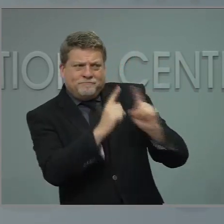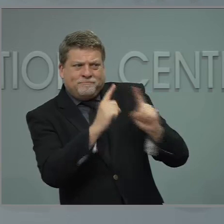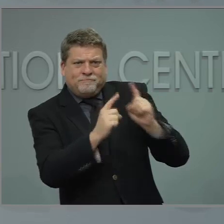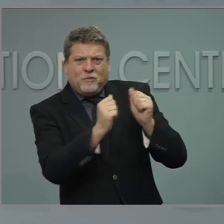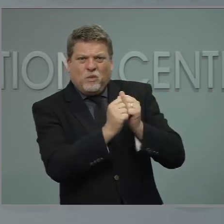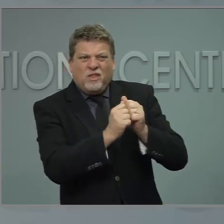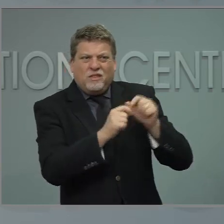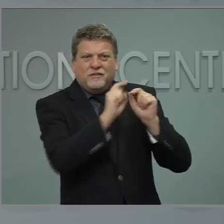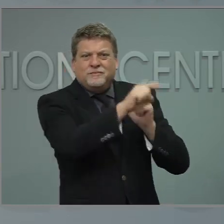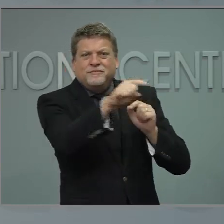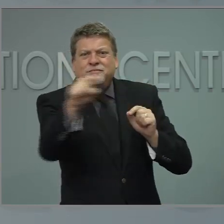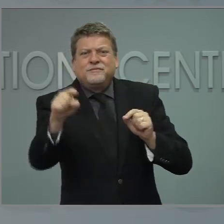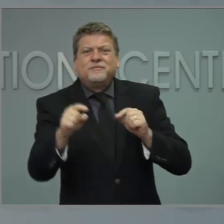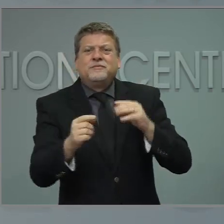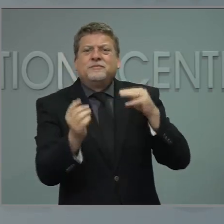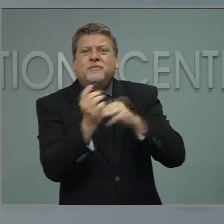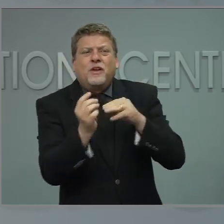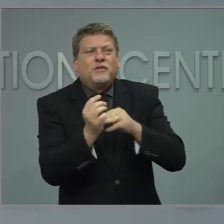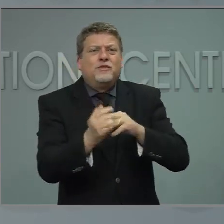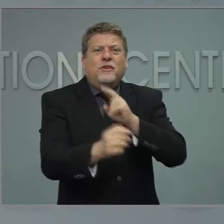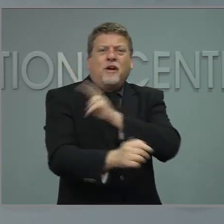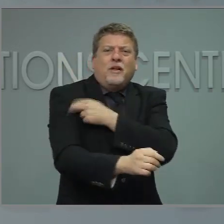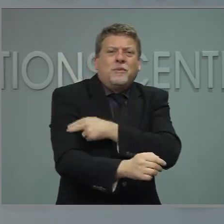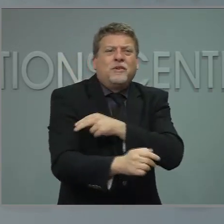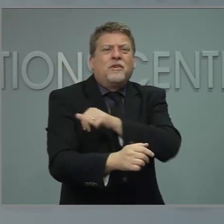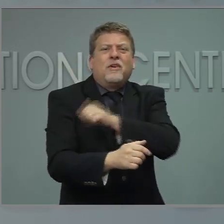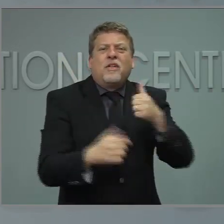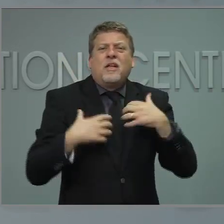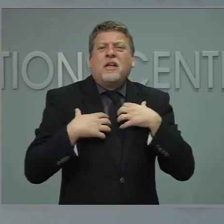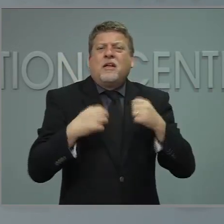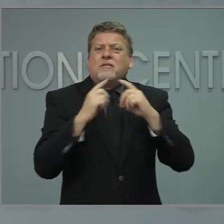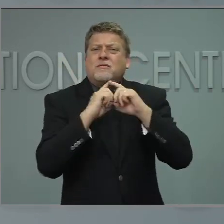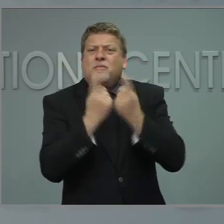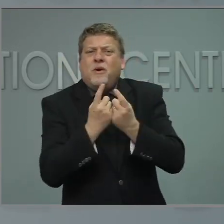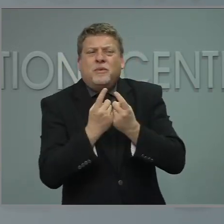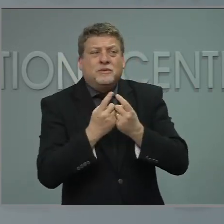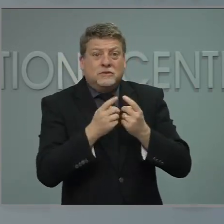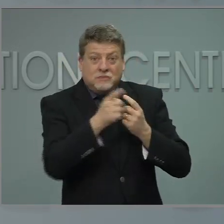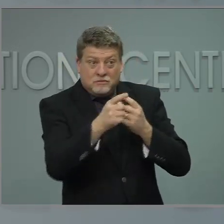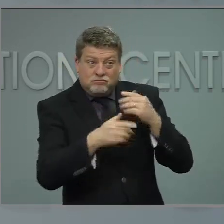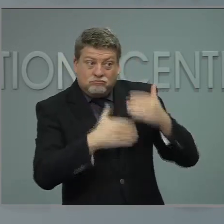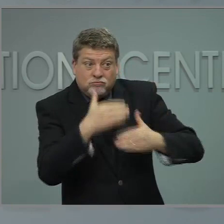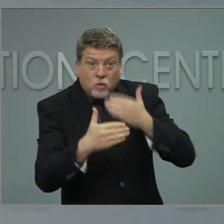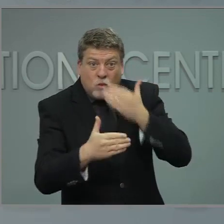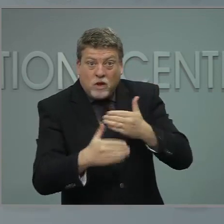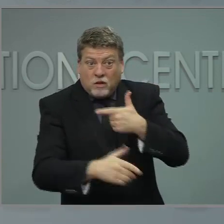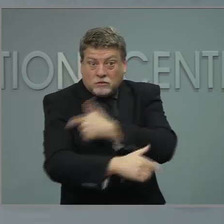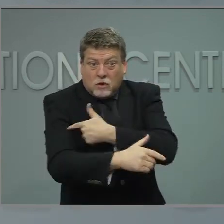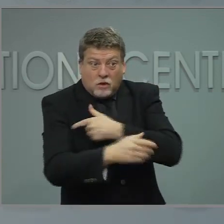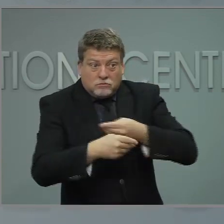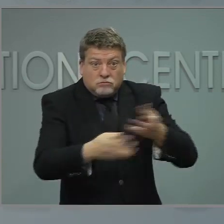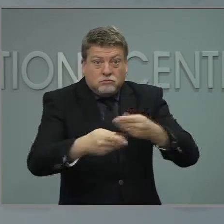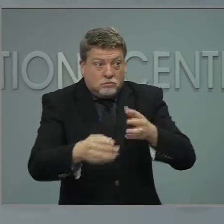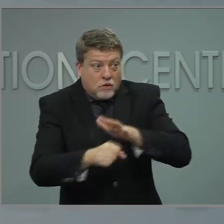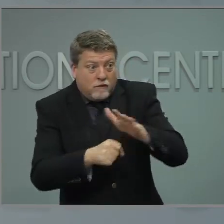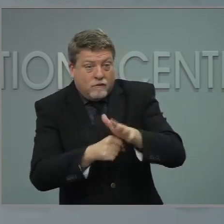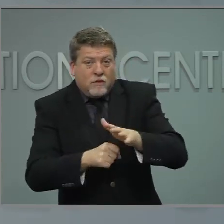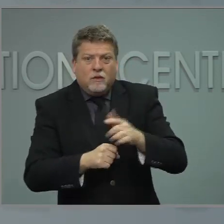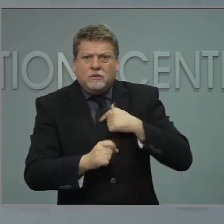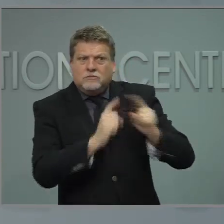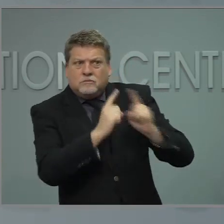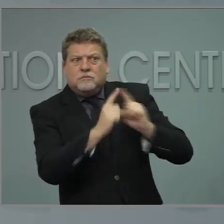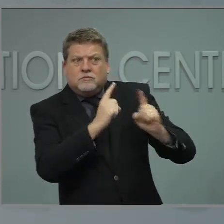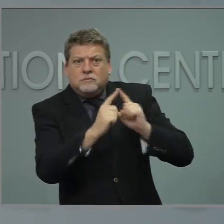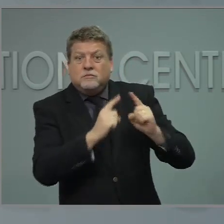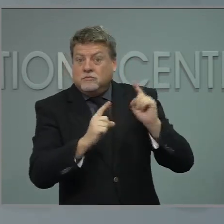in getting vaccine out across the state. It varies in different localities, but our overall success has been good